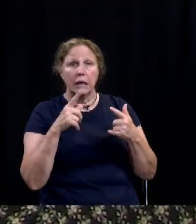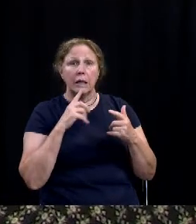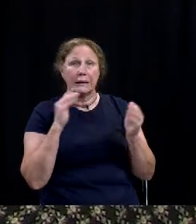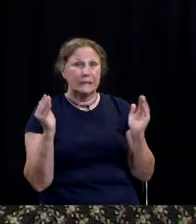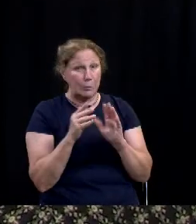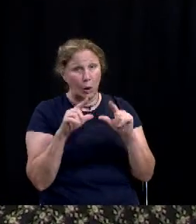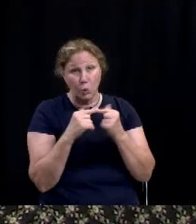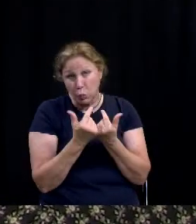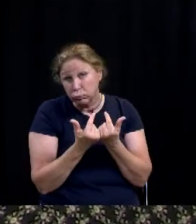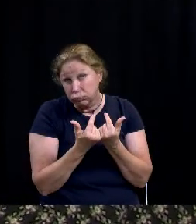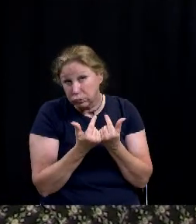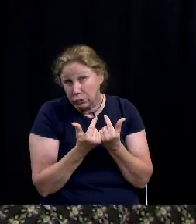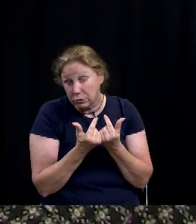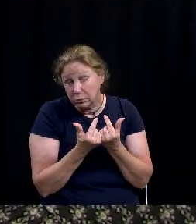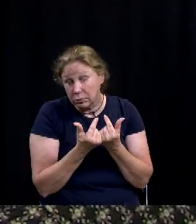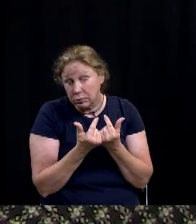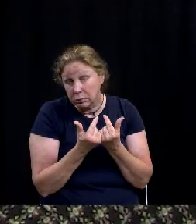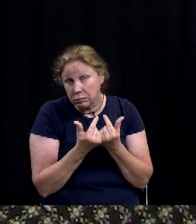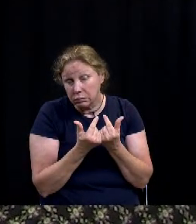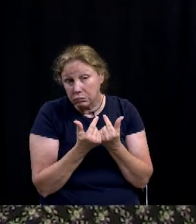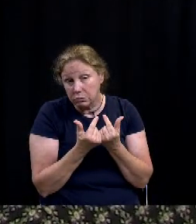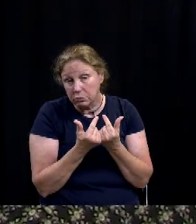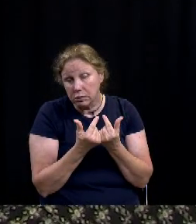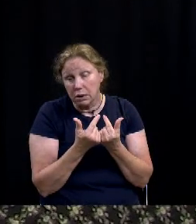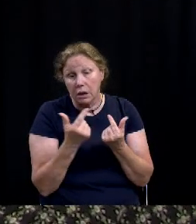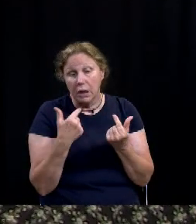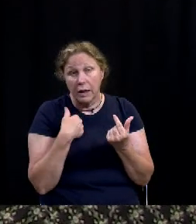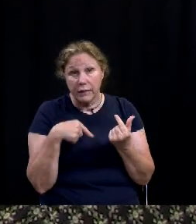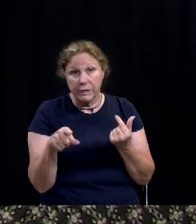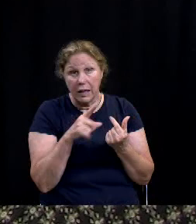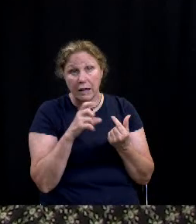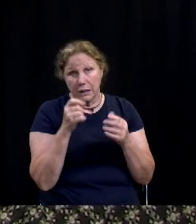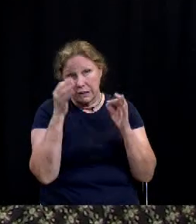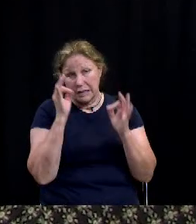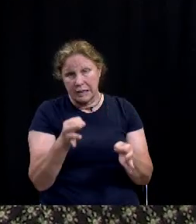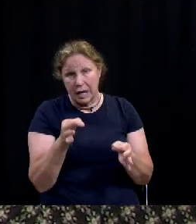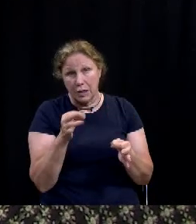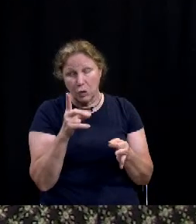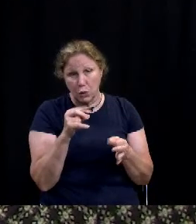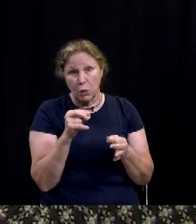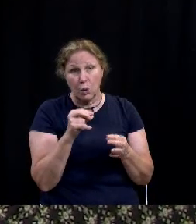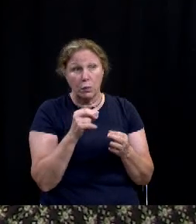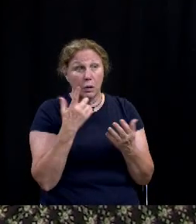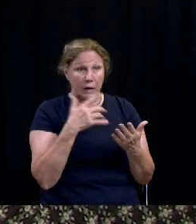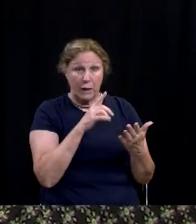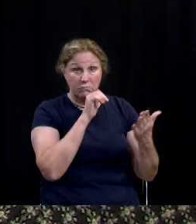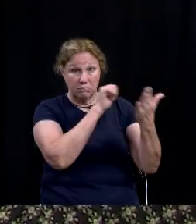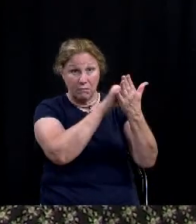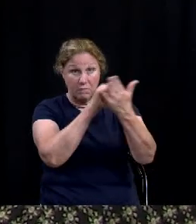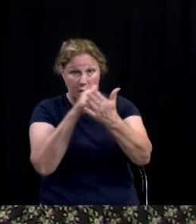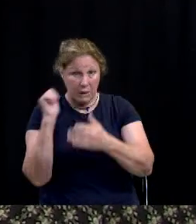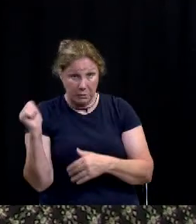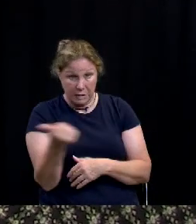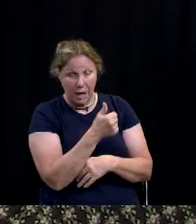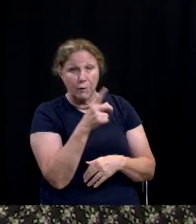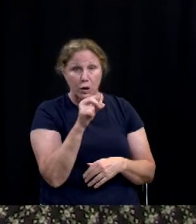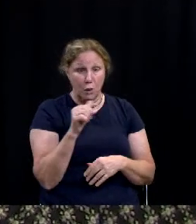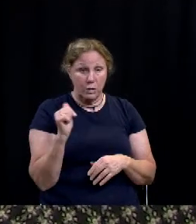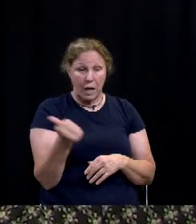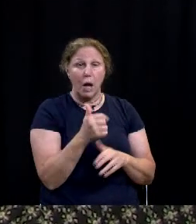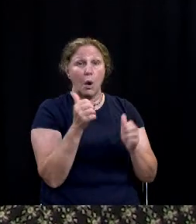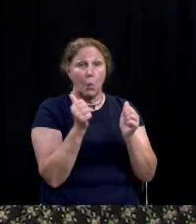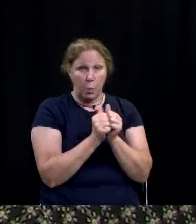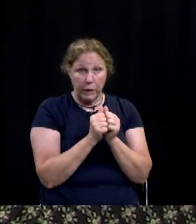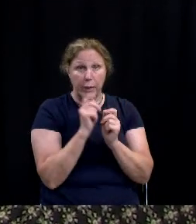groups um that folks are um if they are making the decision to do door-to-door trick-or-treating that they do that only with